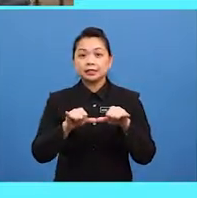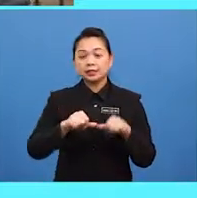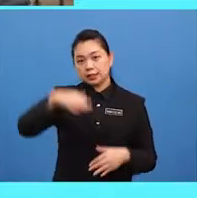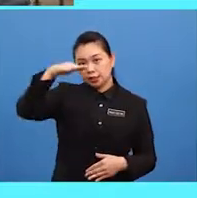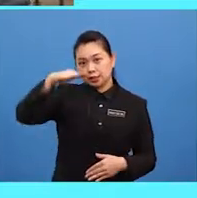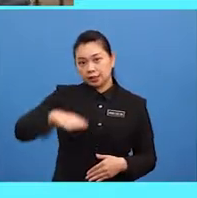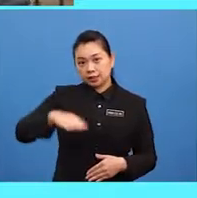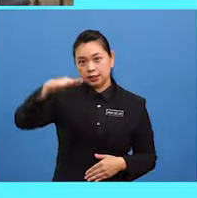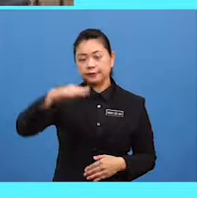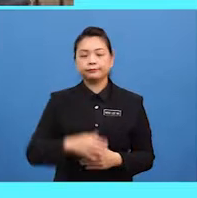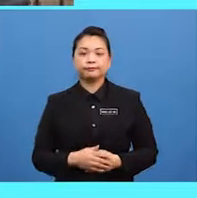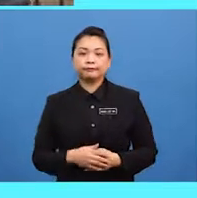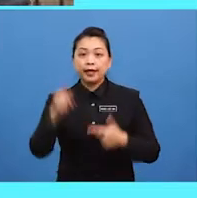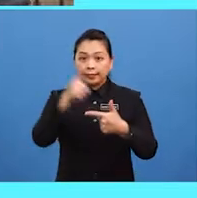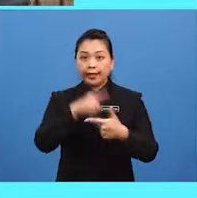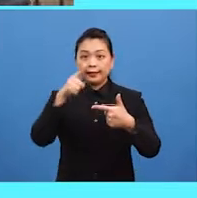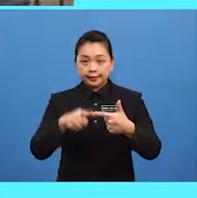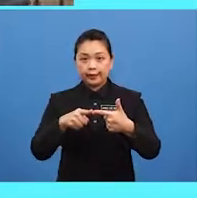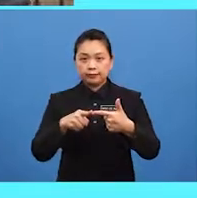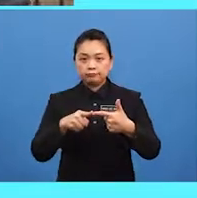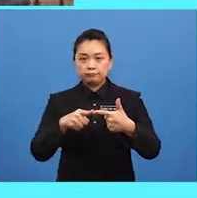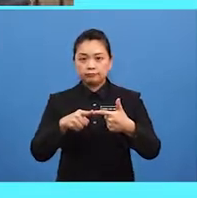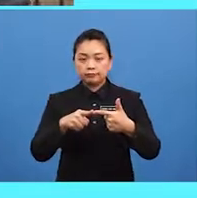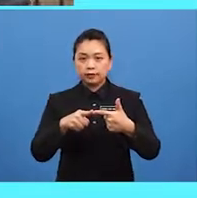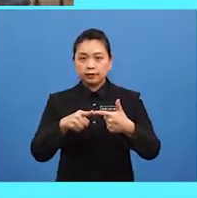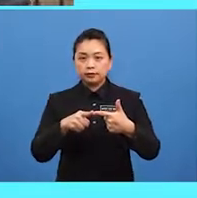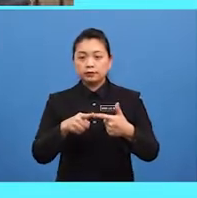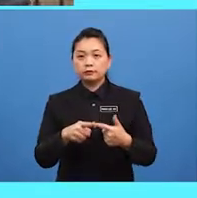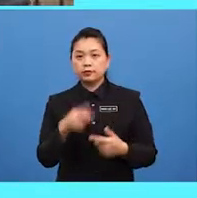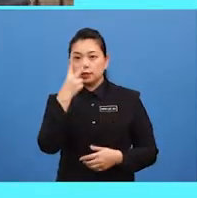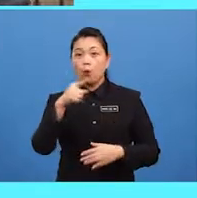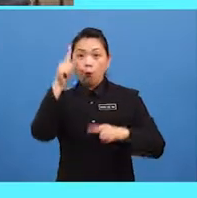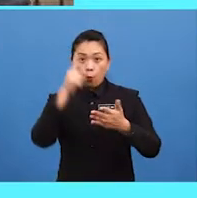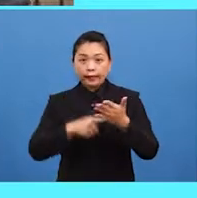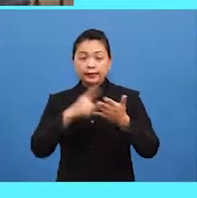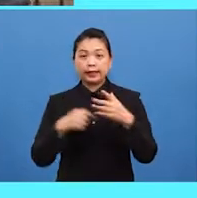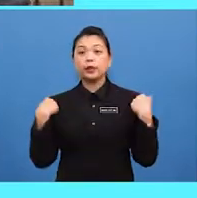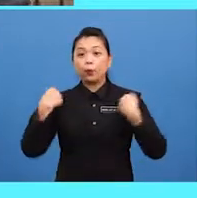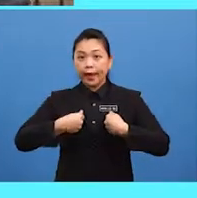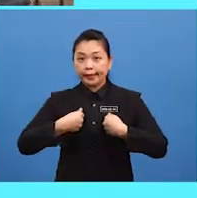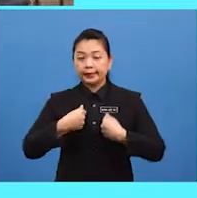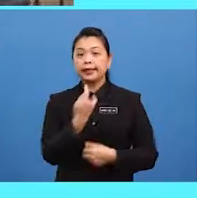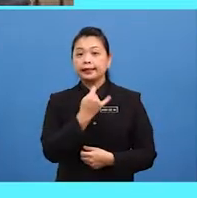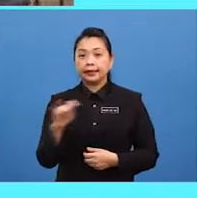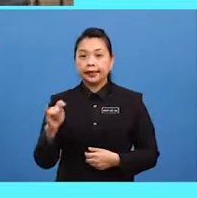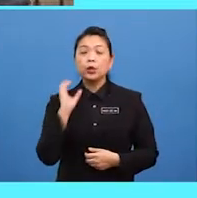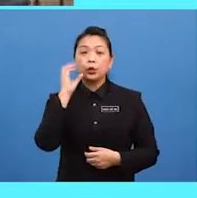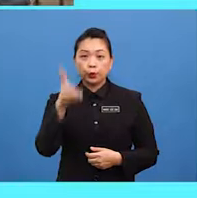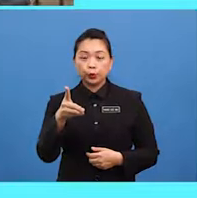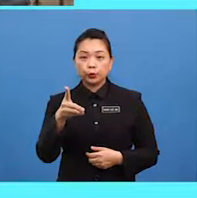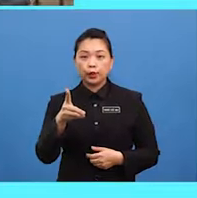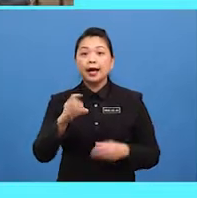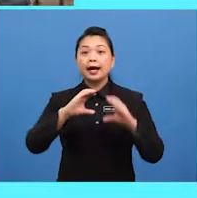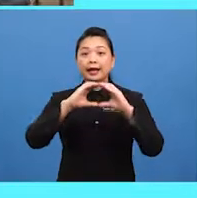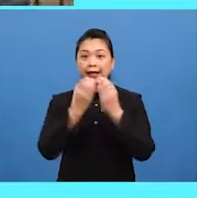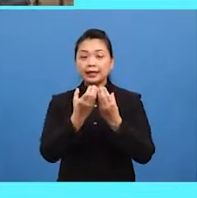then judging from what they are wearing they could be classmates who have